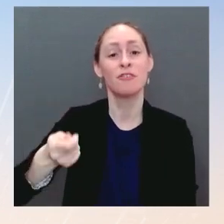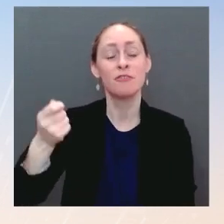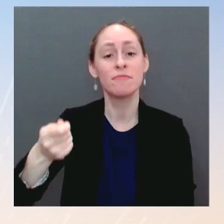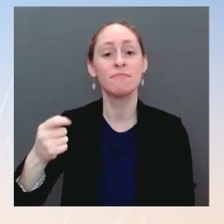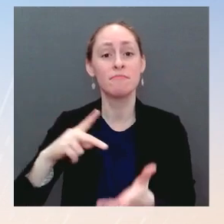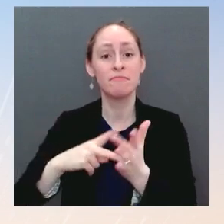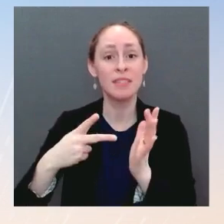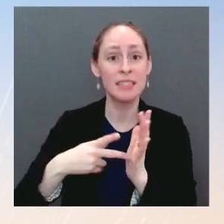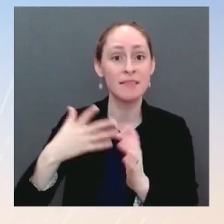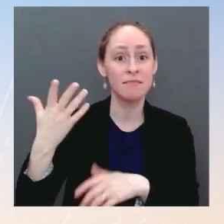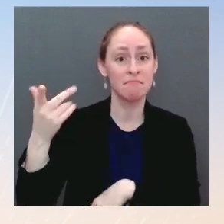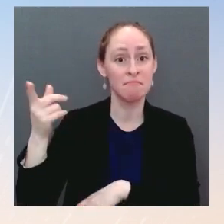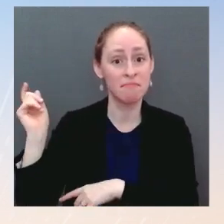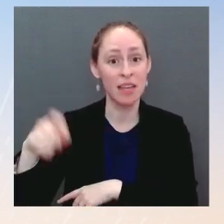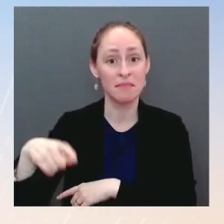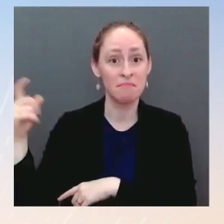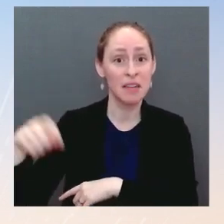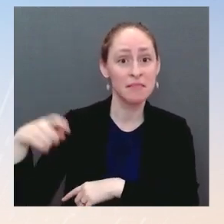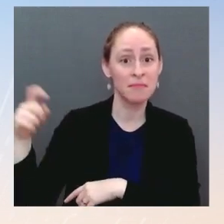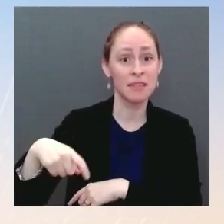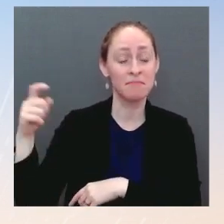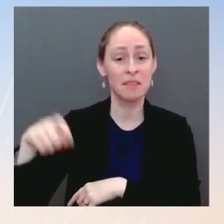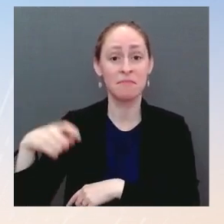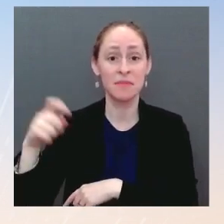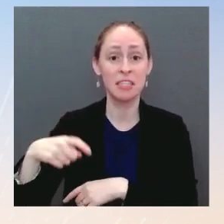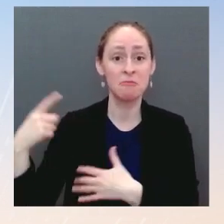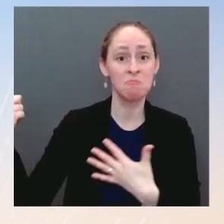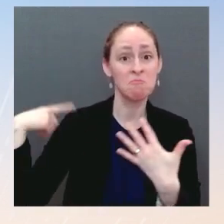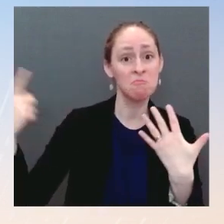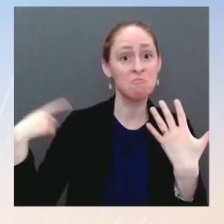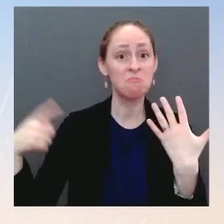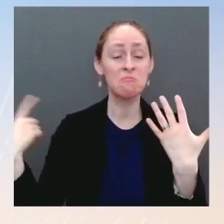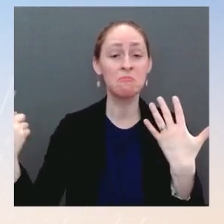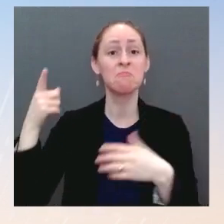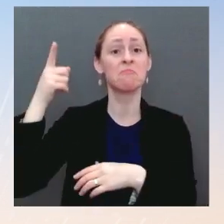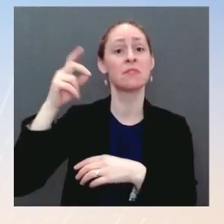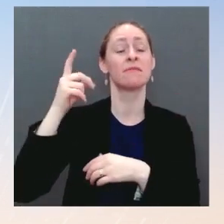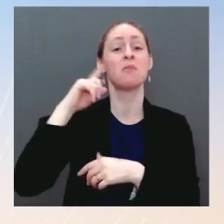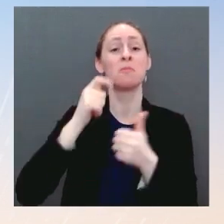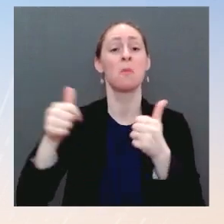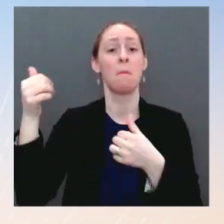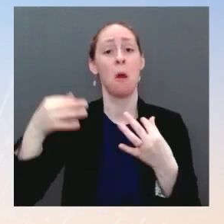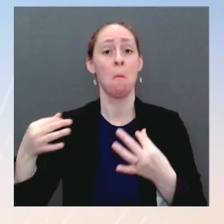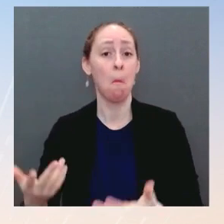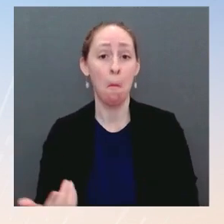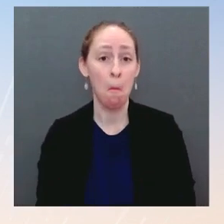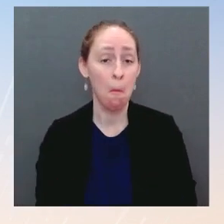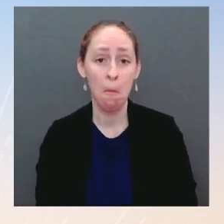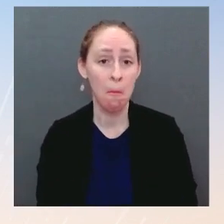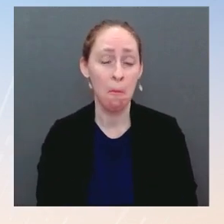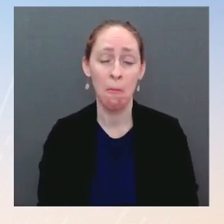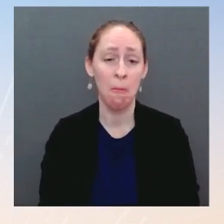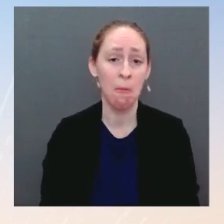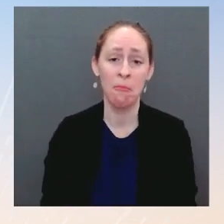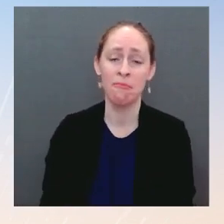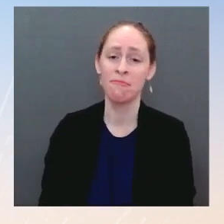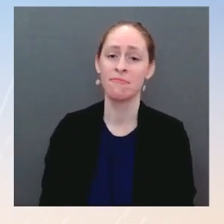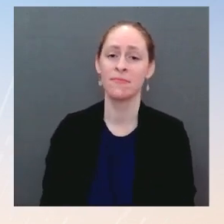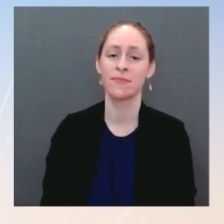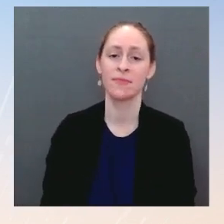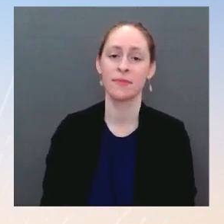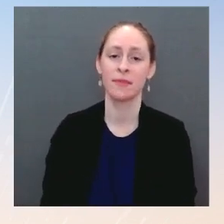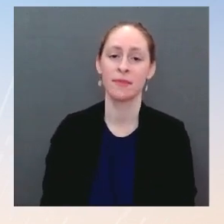policy question? As you prepare for the German Chancellor to visit the week after next, does the administration